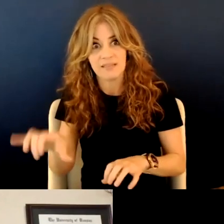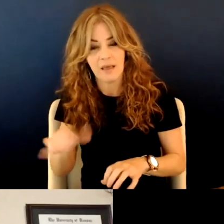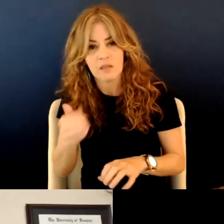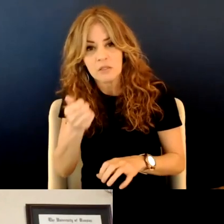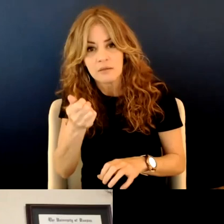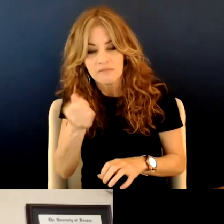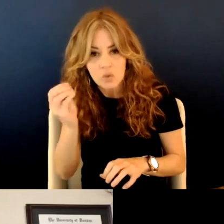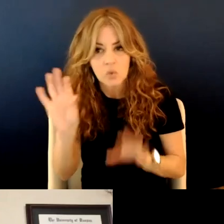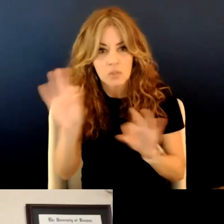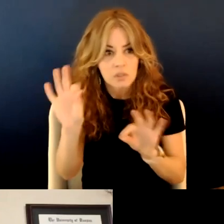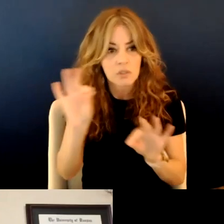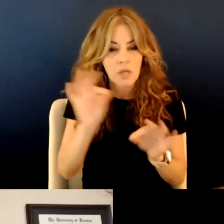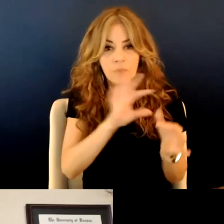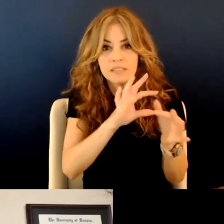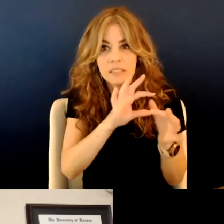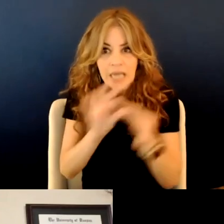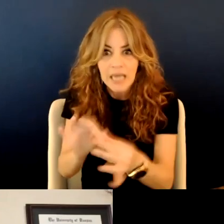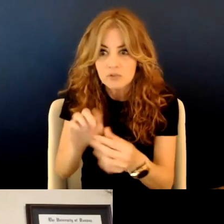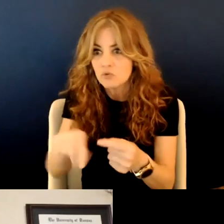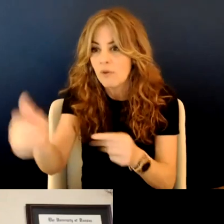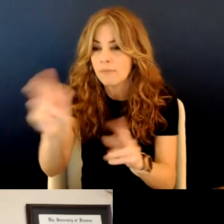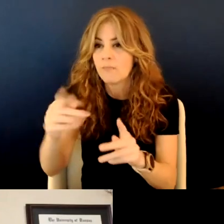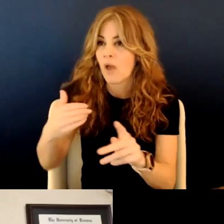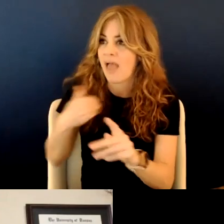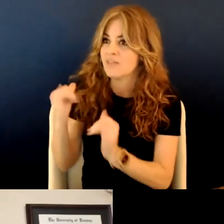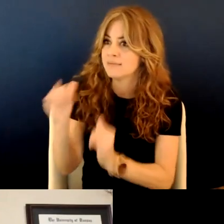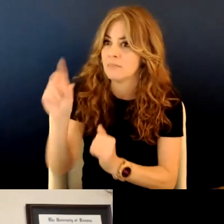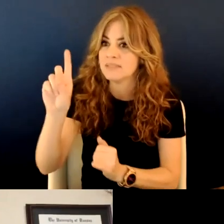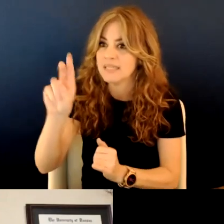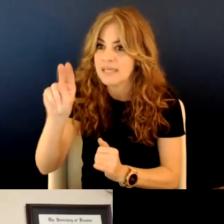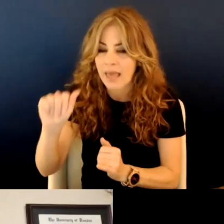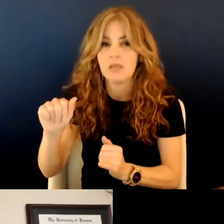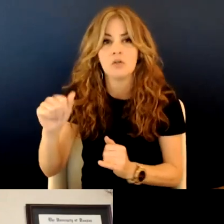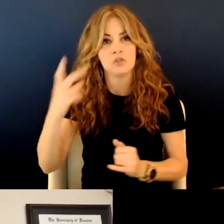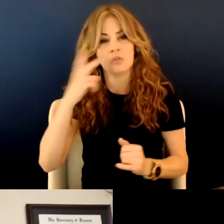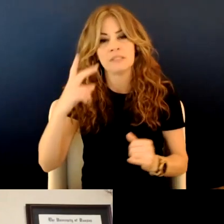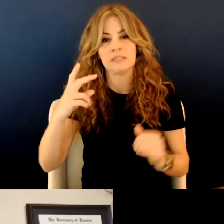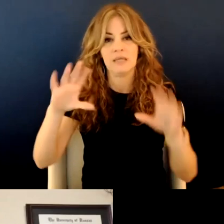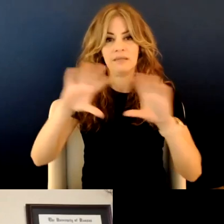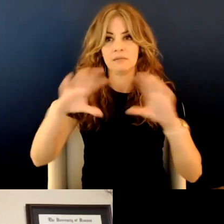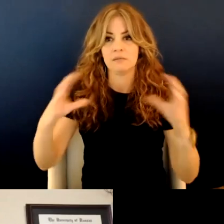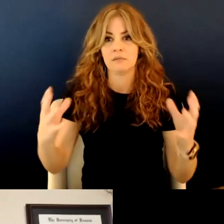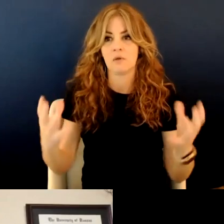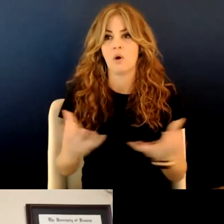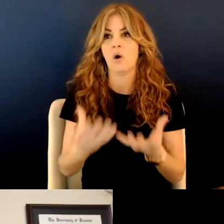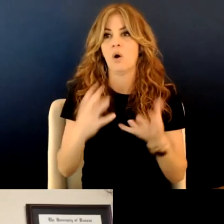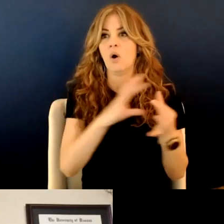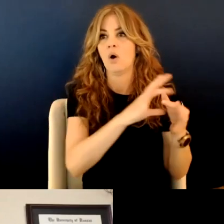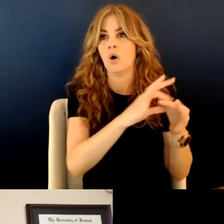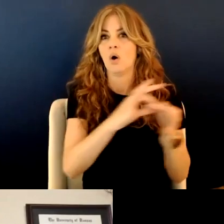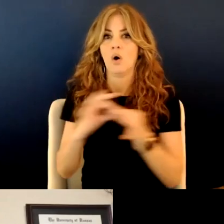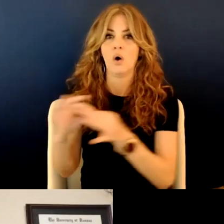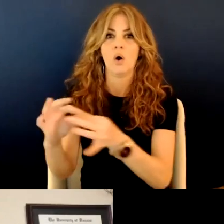to be connected to other people who share your DNA, you can suddenly start to see this huge kind of ecosystem of extended